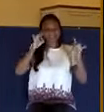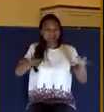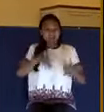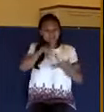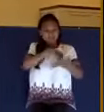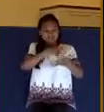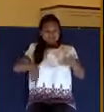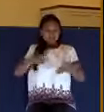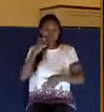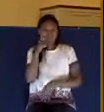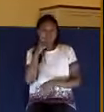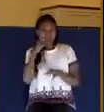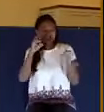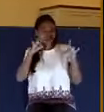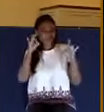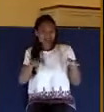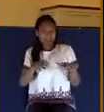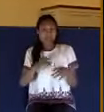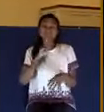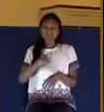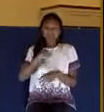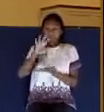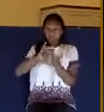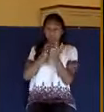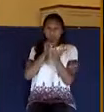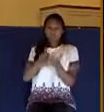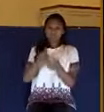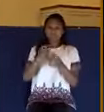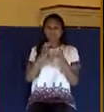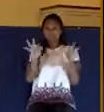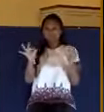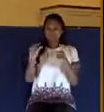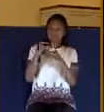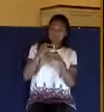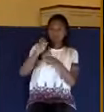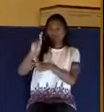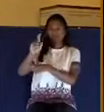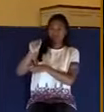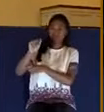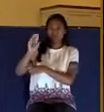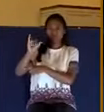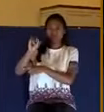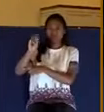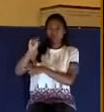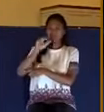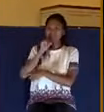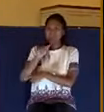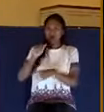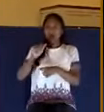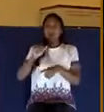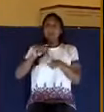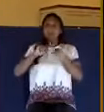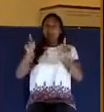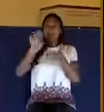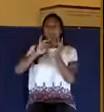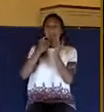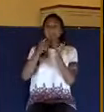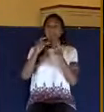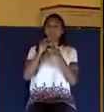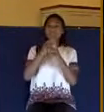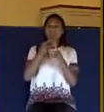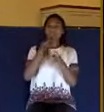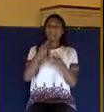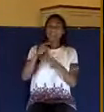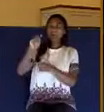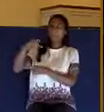And actually, the Bible never really uses that word racism. It's kind of a modern-day word. The biblical word is partiality, or